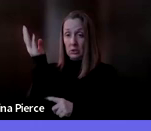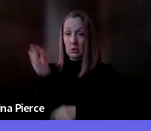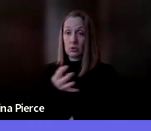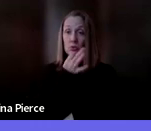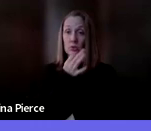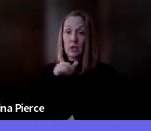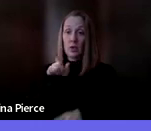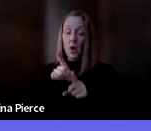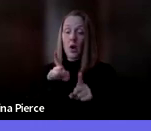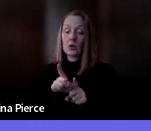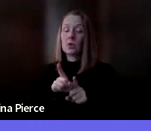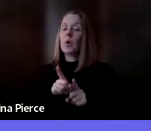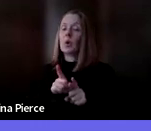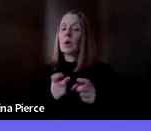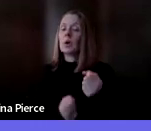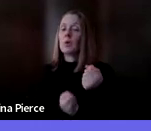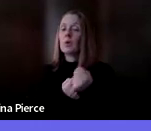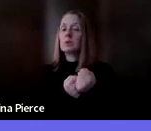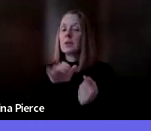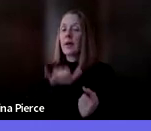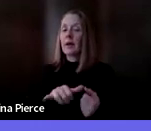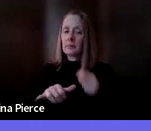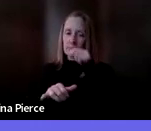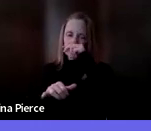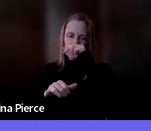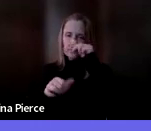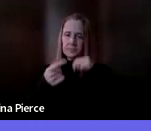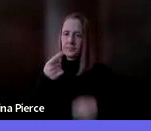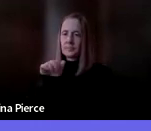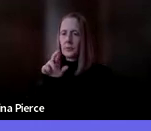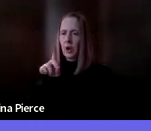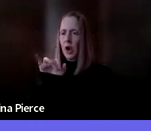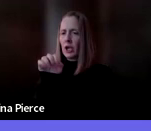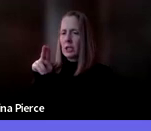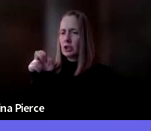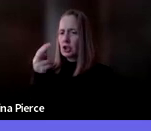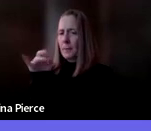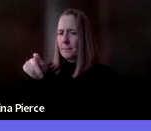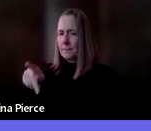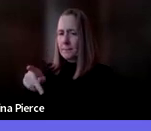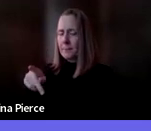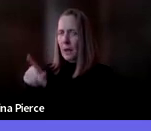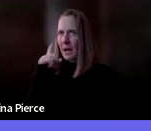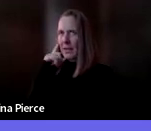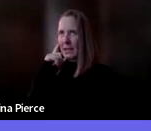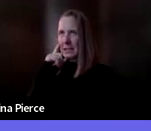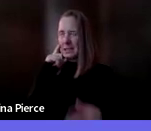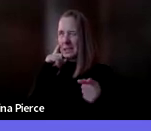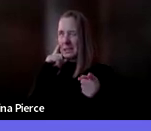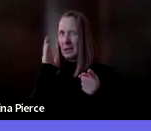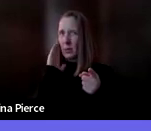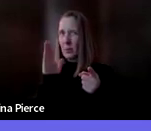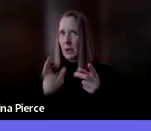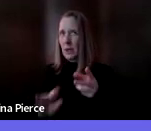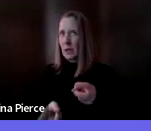that alternatives to guardianship recording and will be added to the library within. And I'm going to say the next six weeks that will be in there that we will